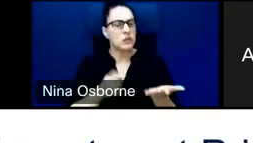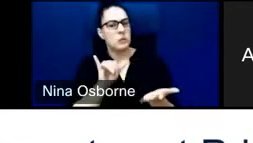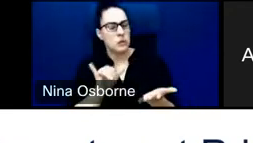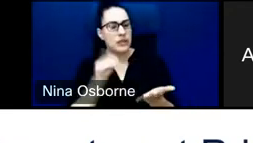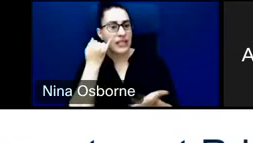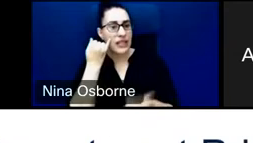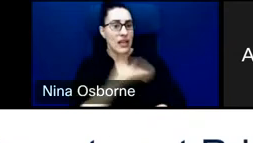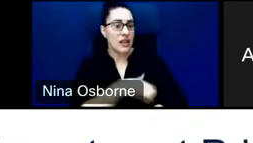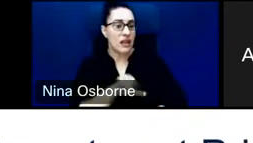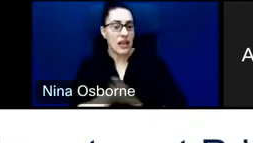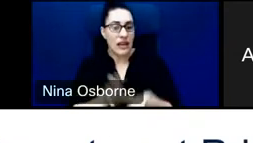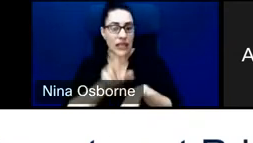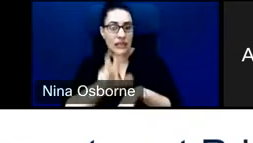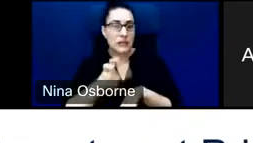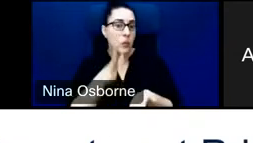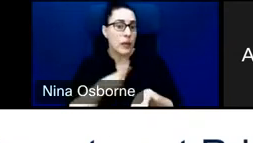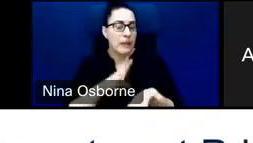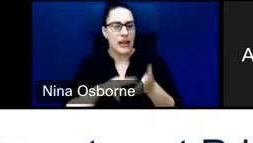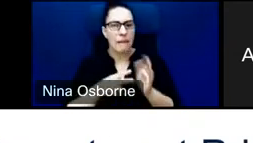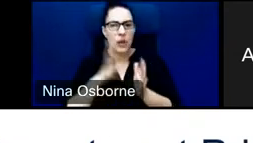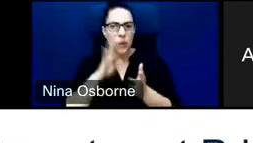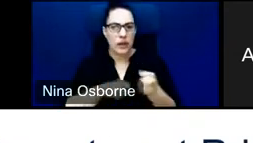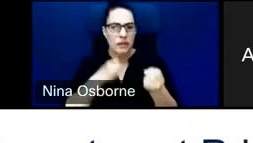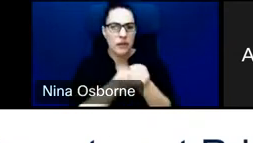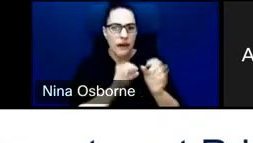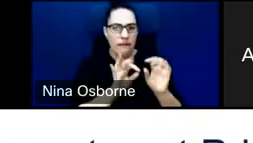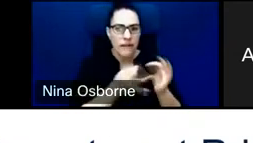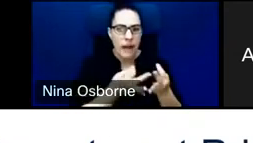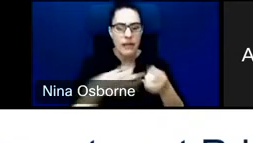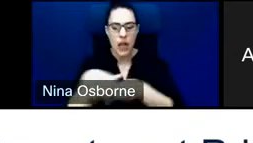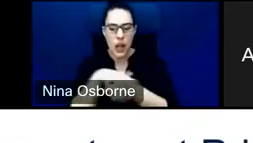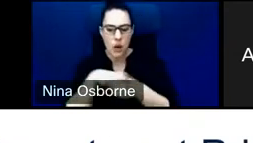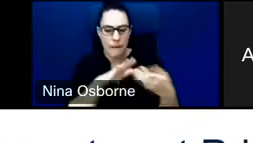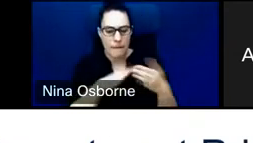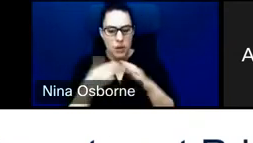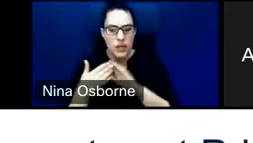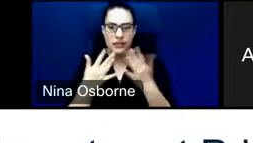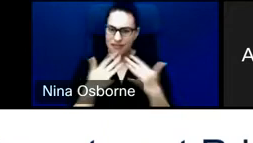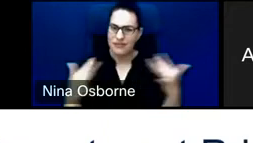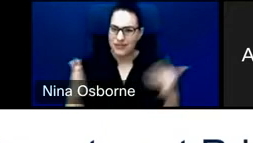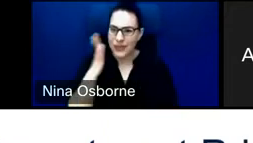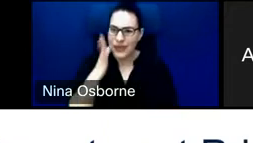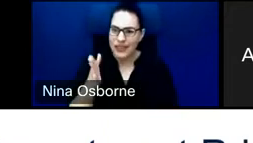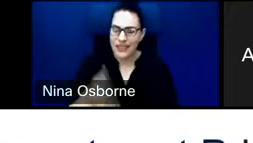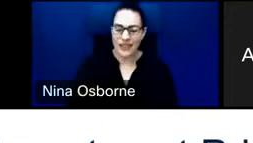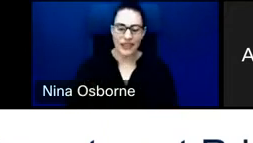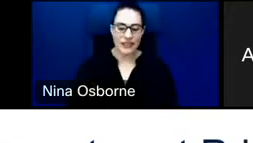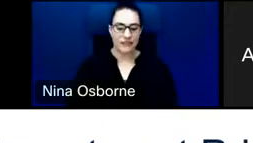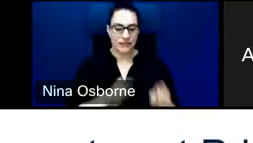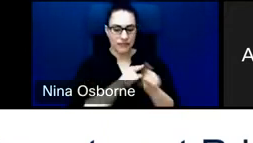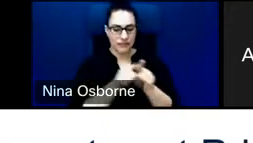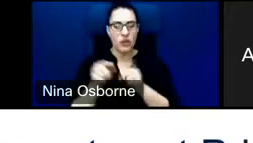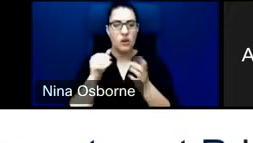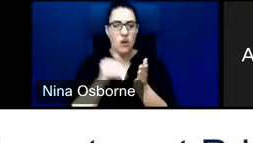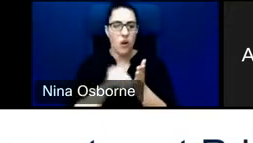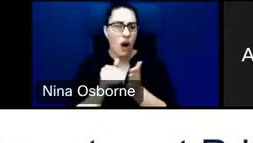often mean investments in families, investments in local communities. And, you know, very often they are excluded